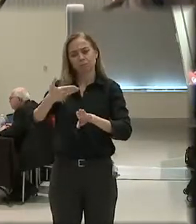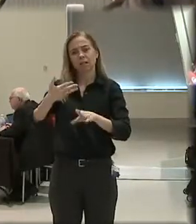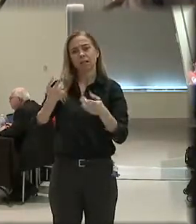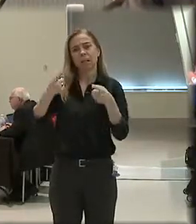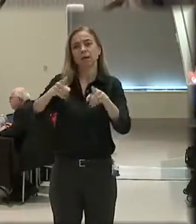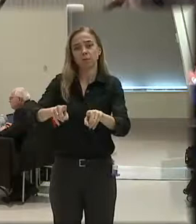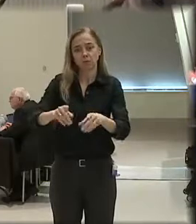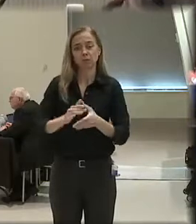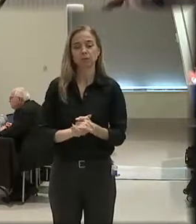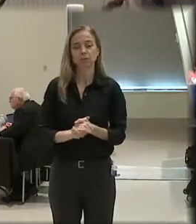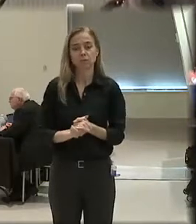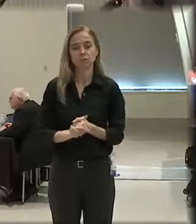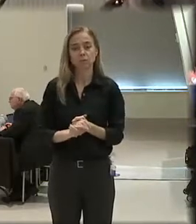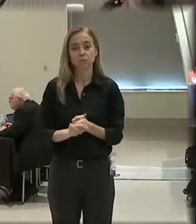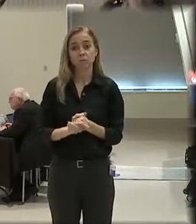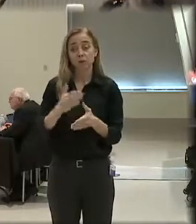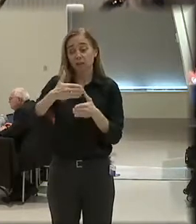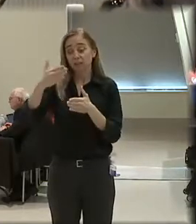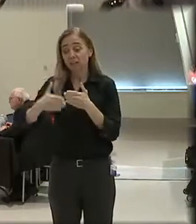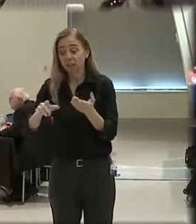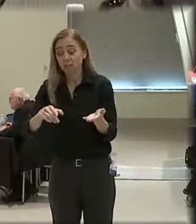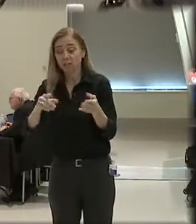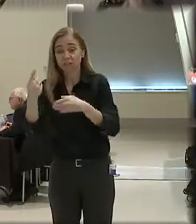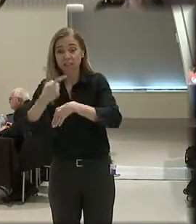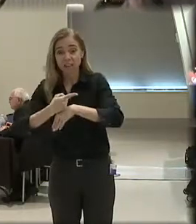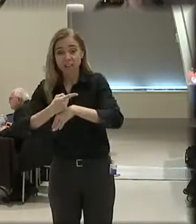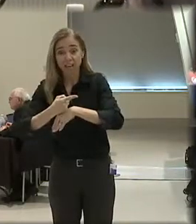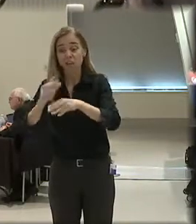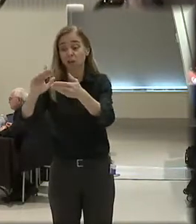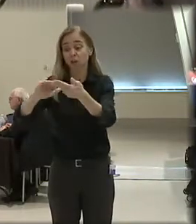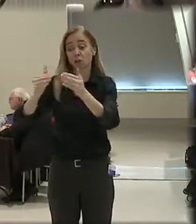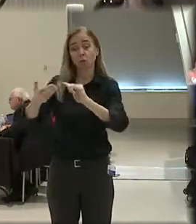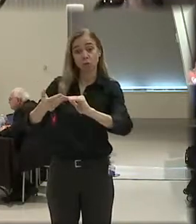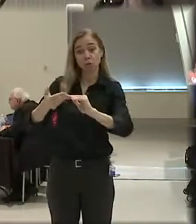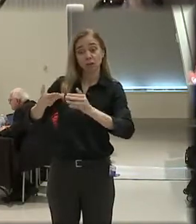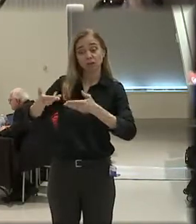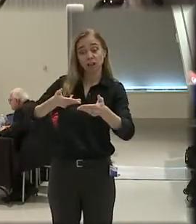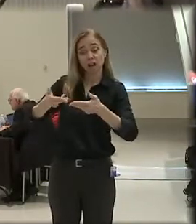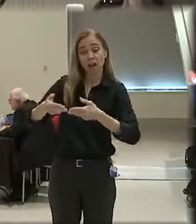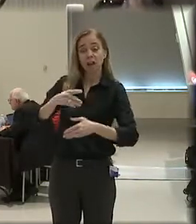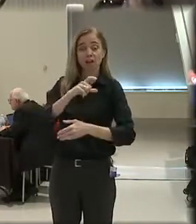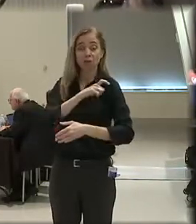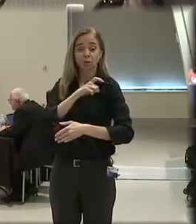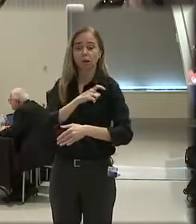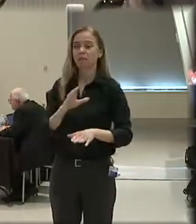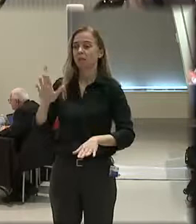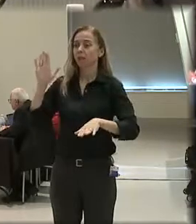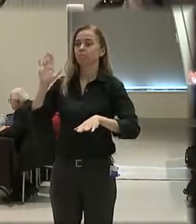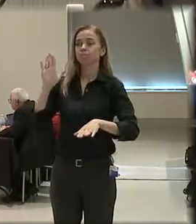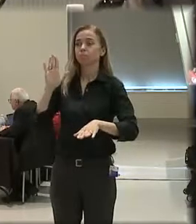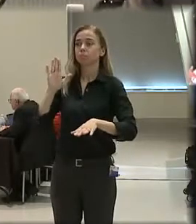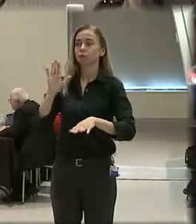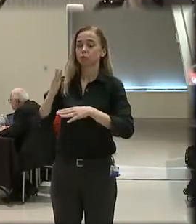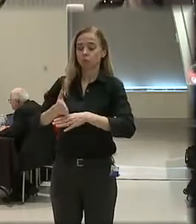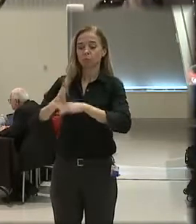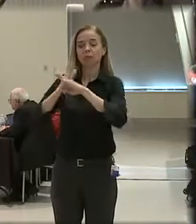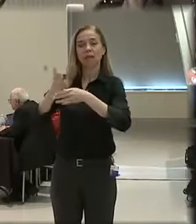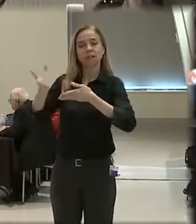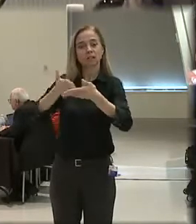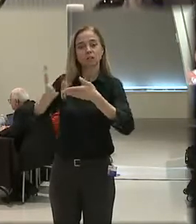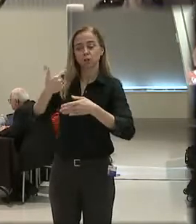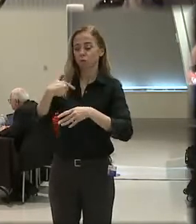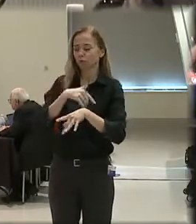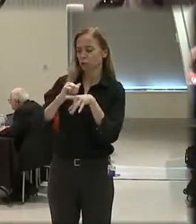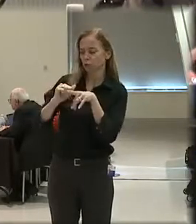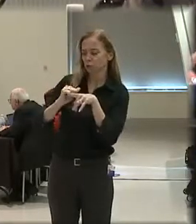but at the end of the day, communities hire law enforcement officers, and they swear an oath to protect and serve the community, and we train